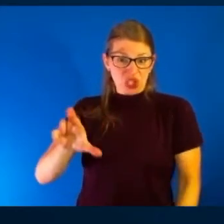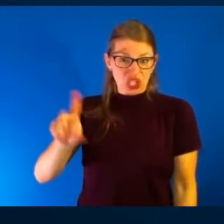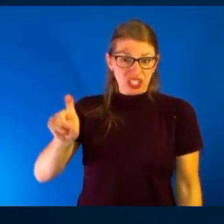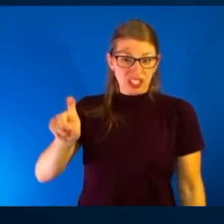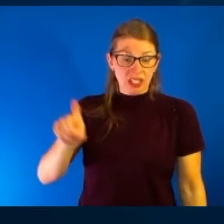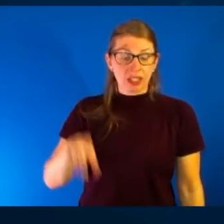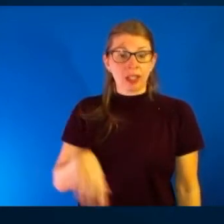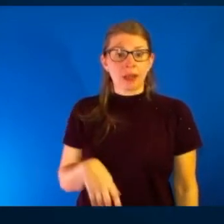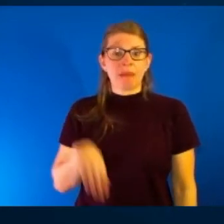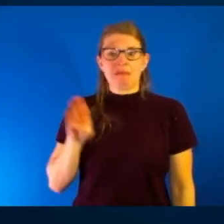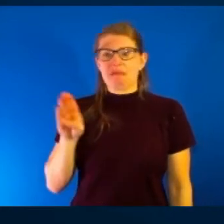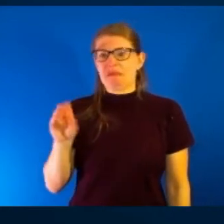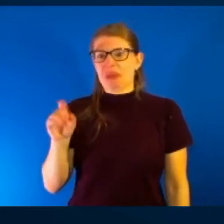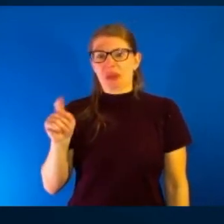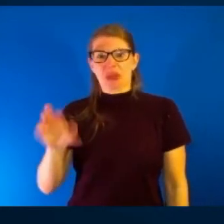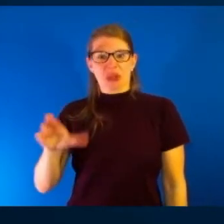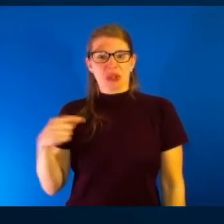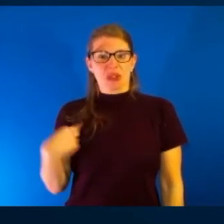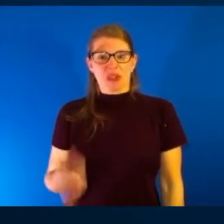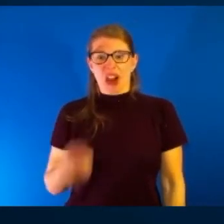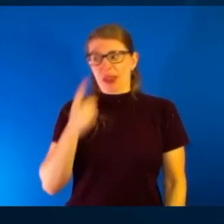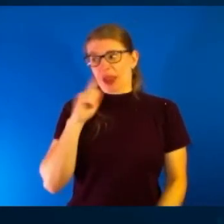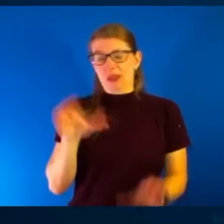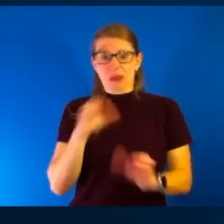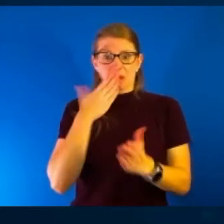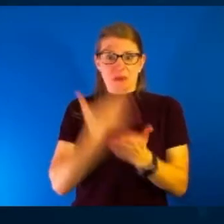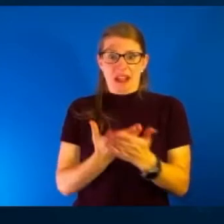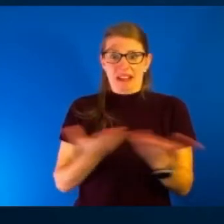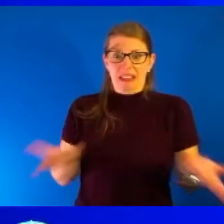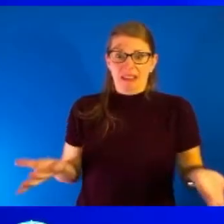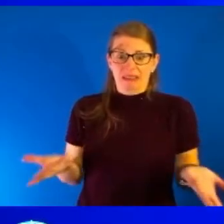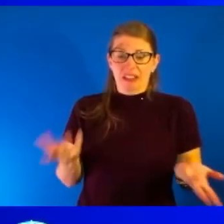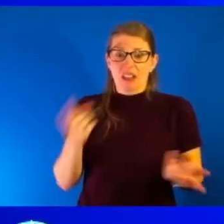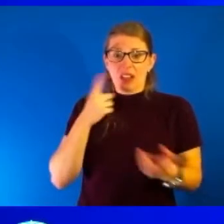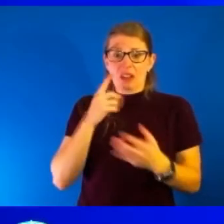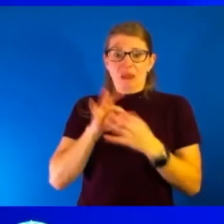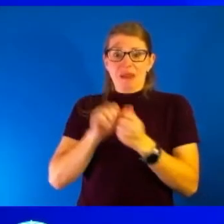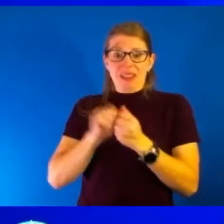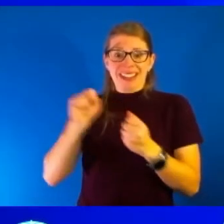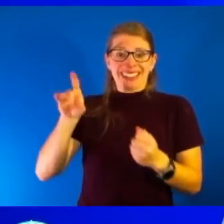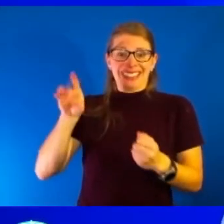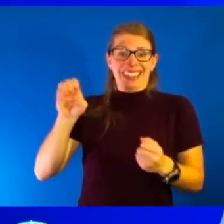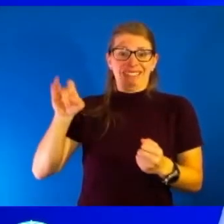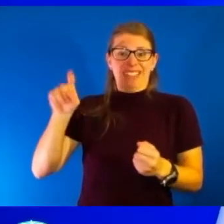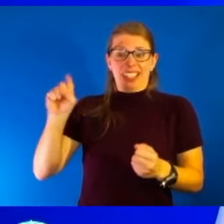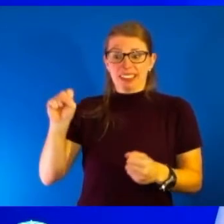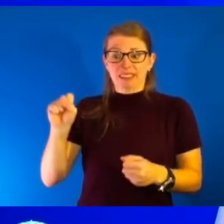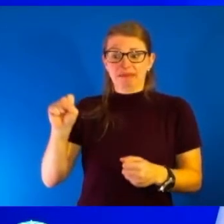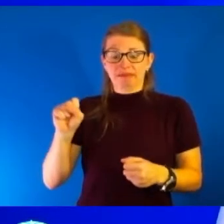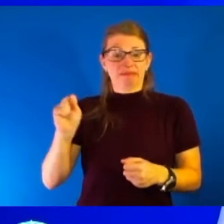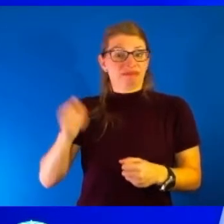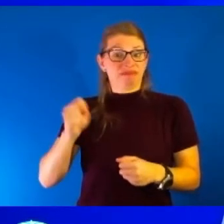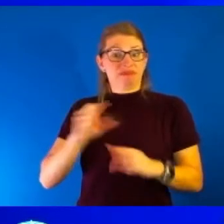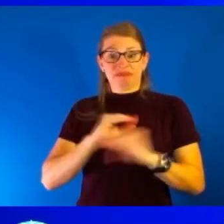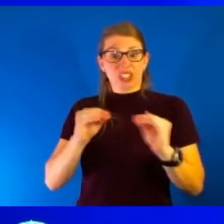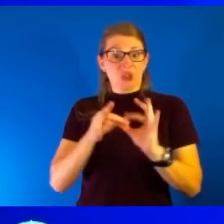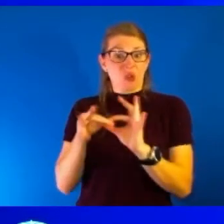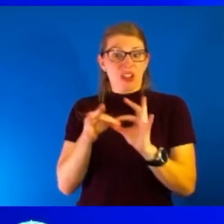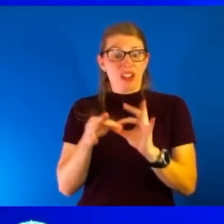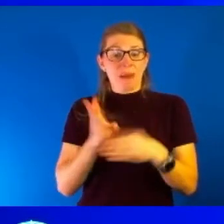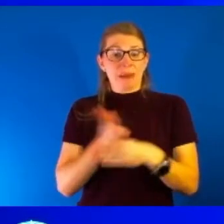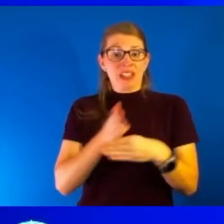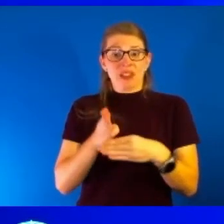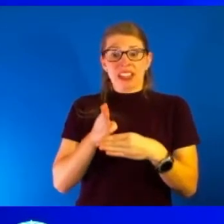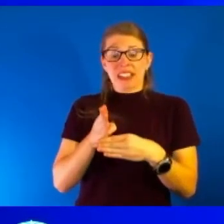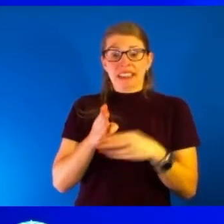booster so far, I think we're doing pretty well on the side effect profile. Yeah, absolutely. And there's really no correlation between the second